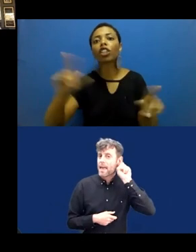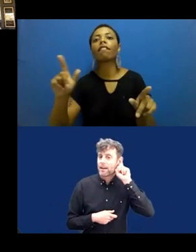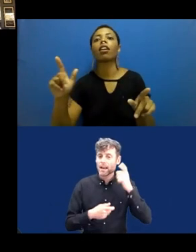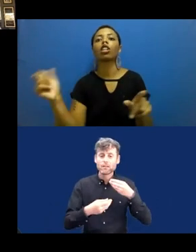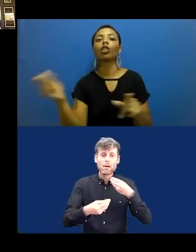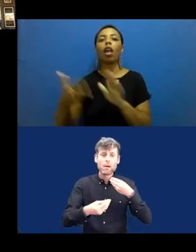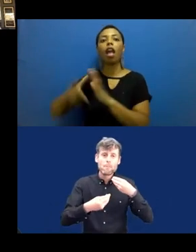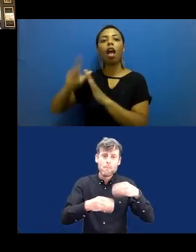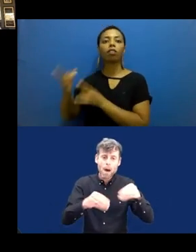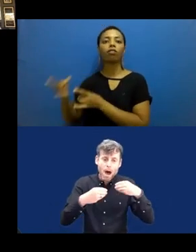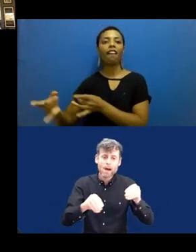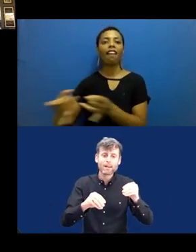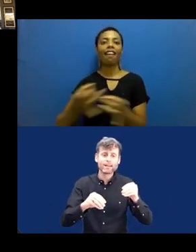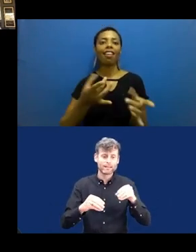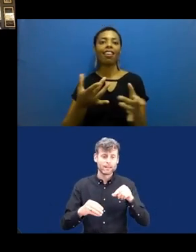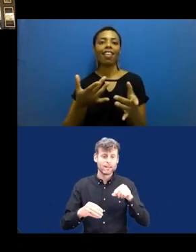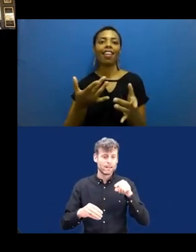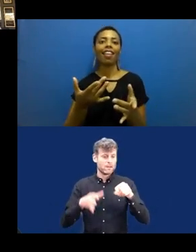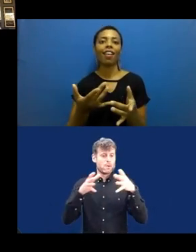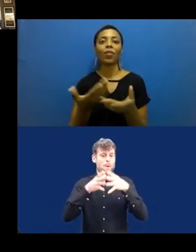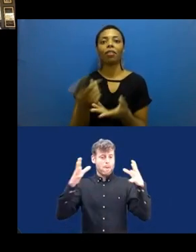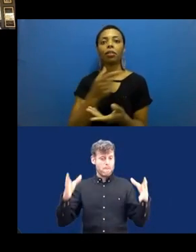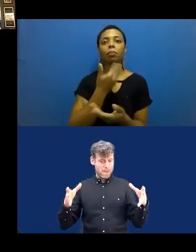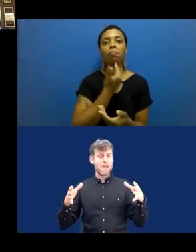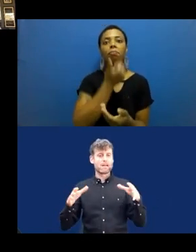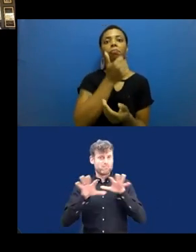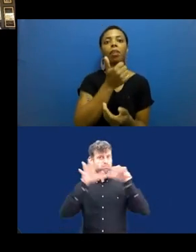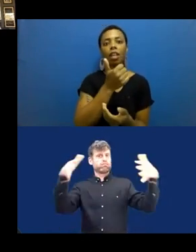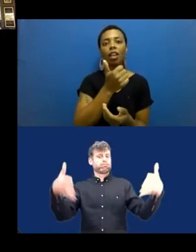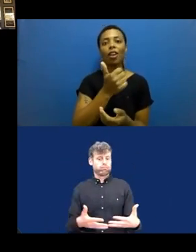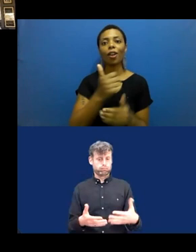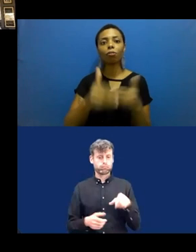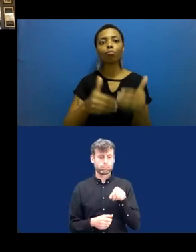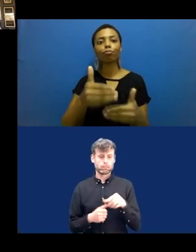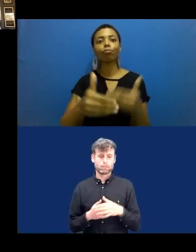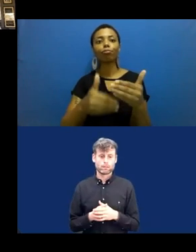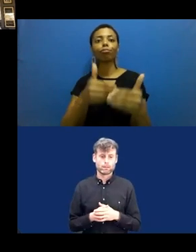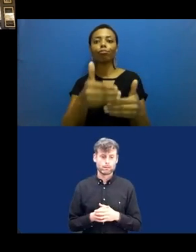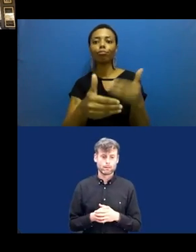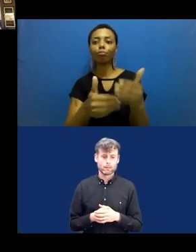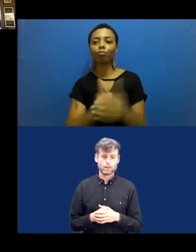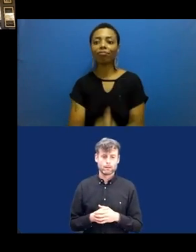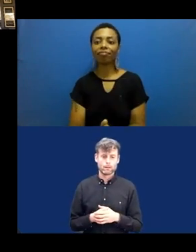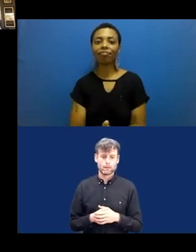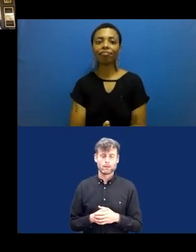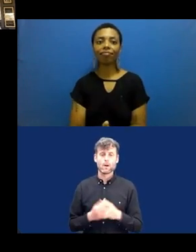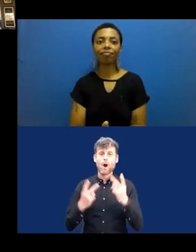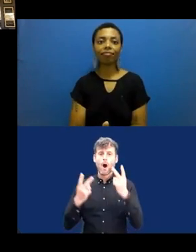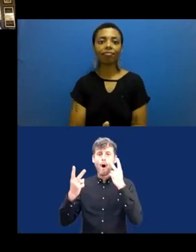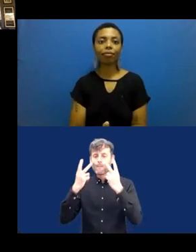major one and they're degraded, not while dry equipment is not at all. Visual aids and